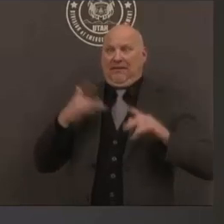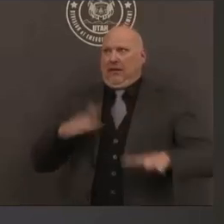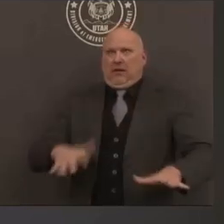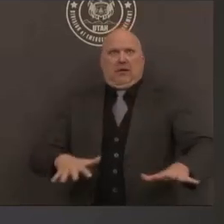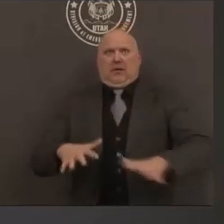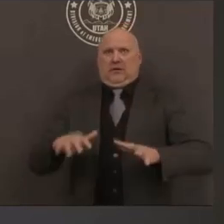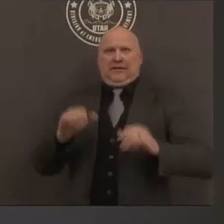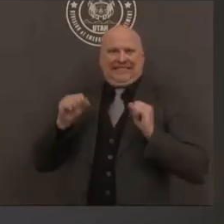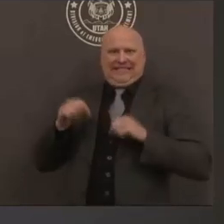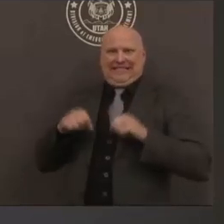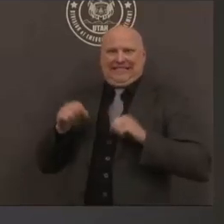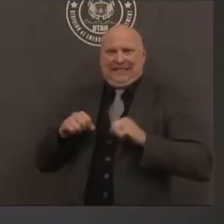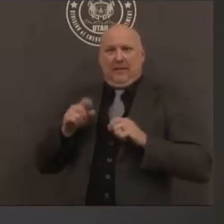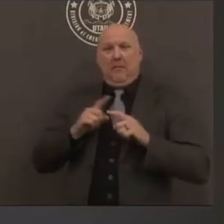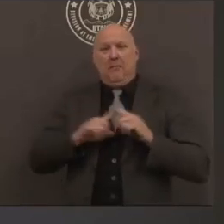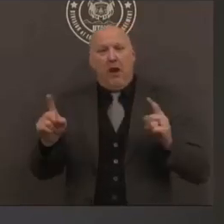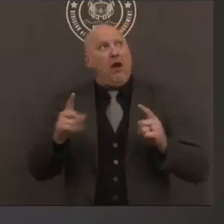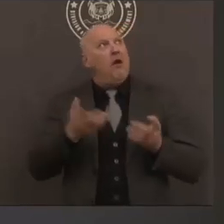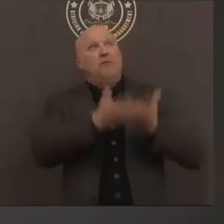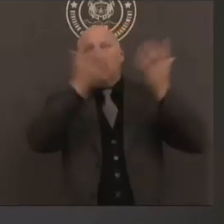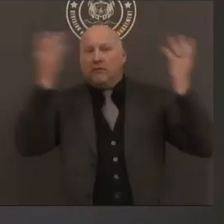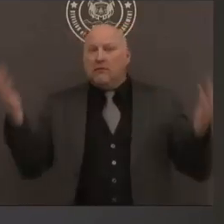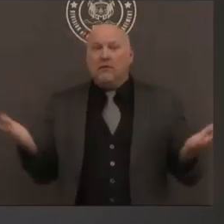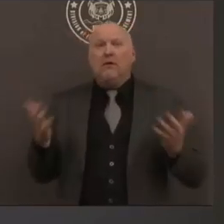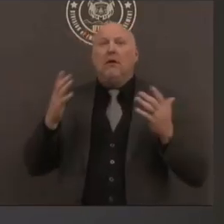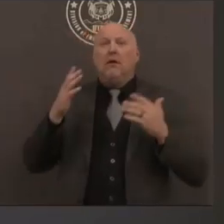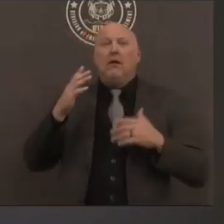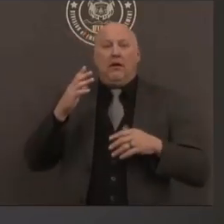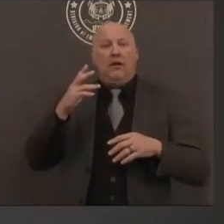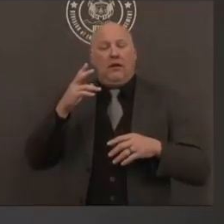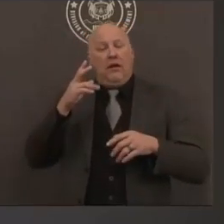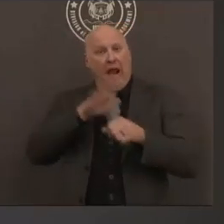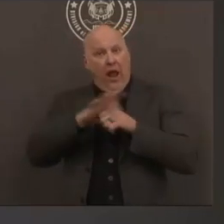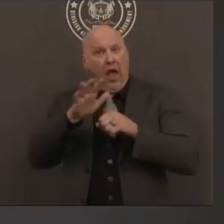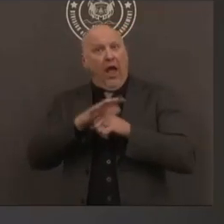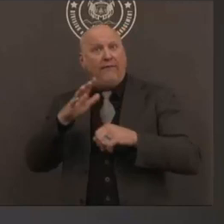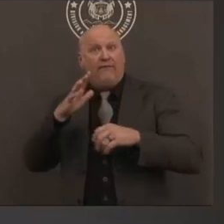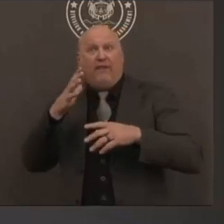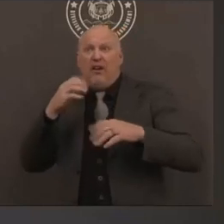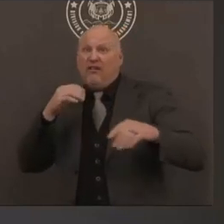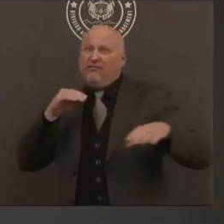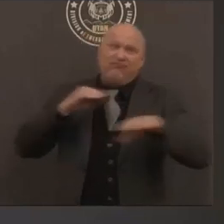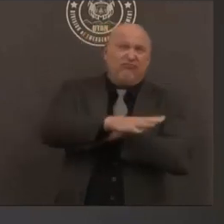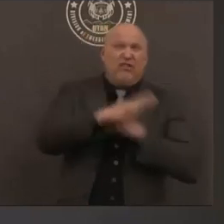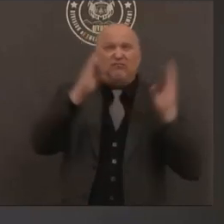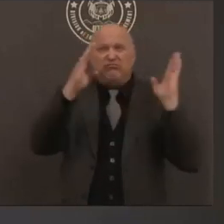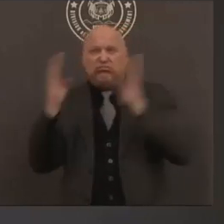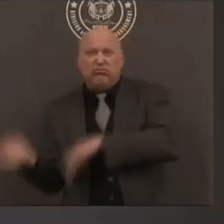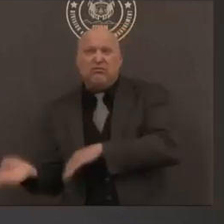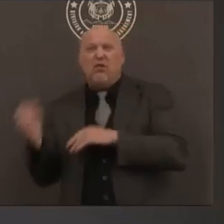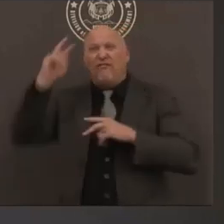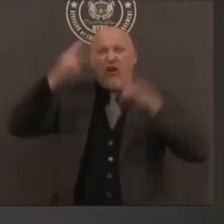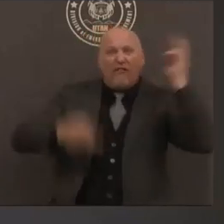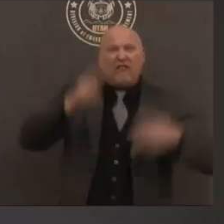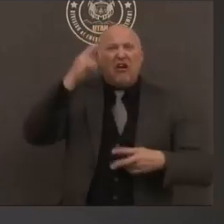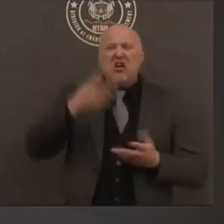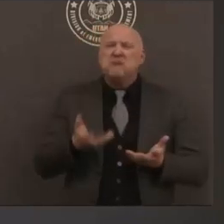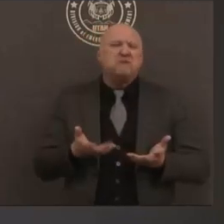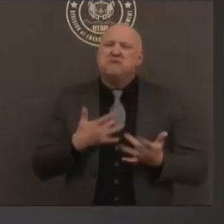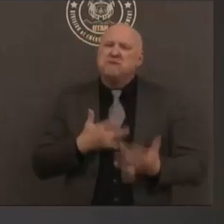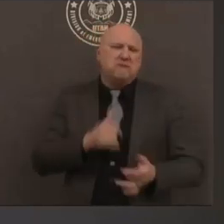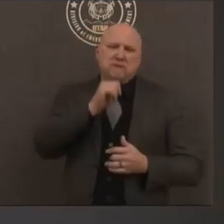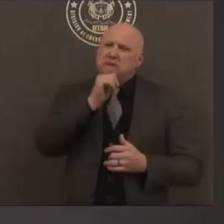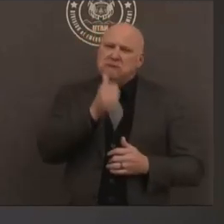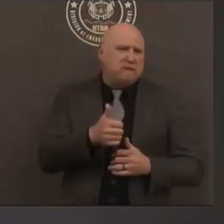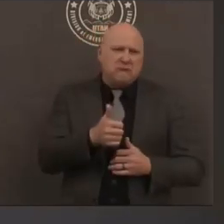small amount of energy that's being released and so we have received no damage reports uh and no injury reports and